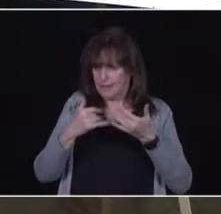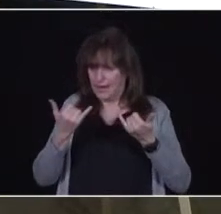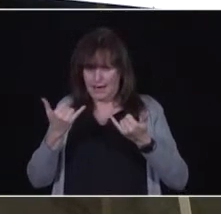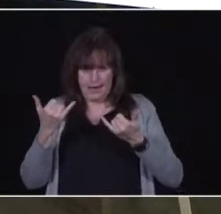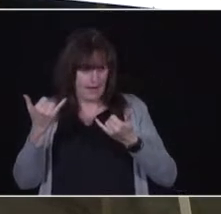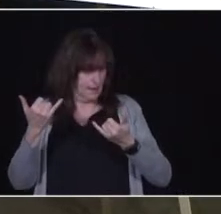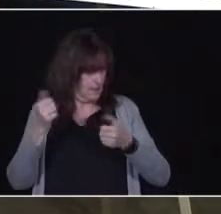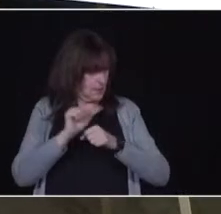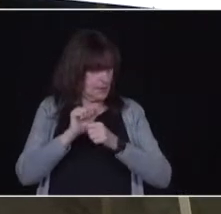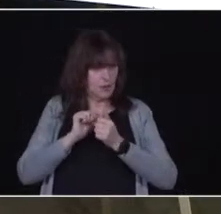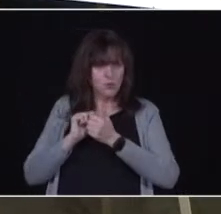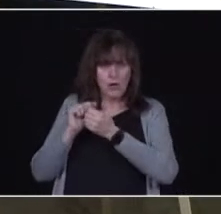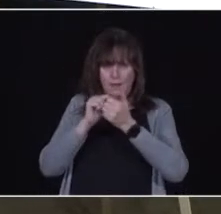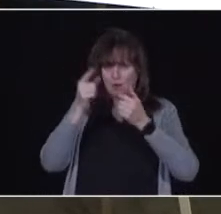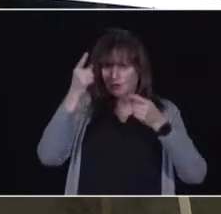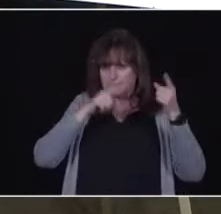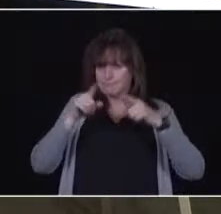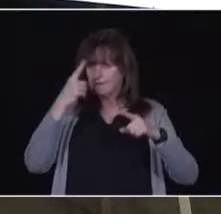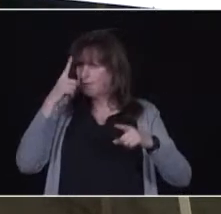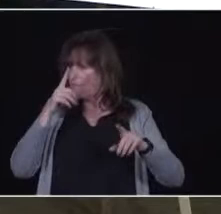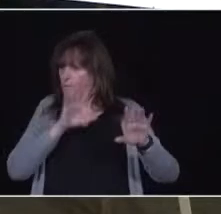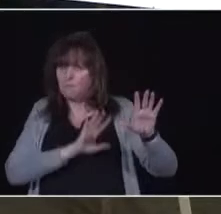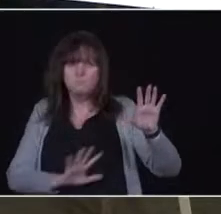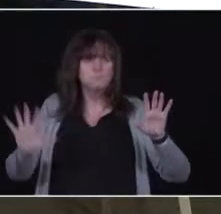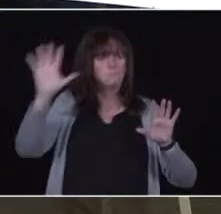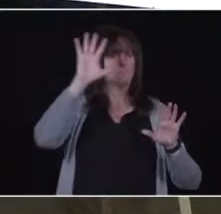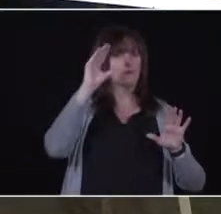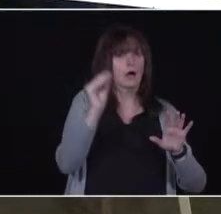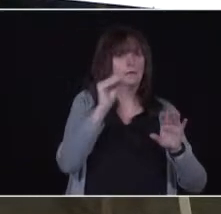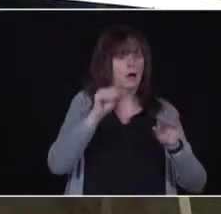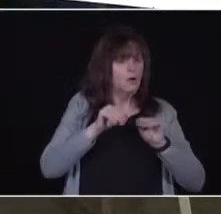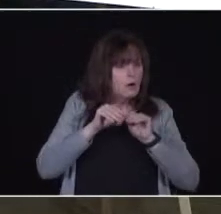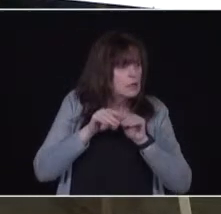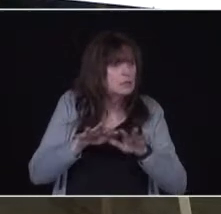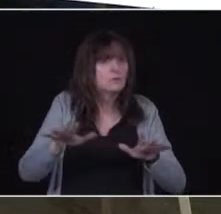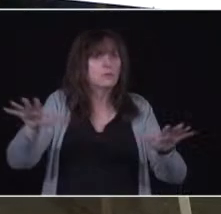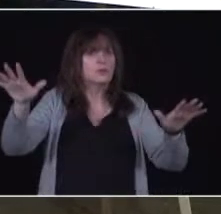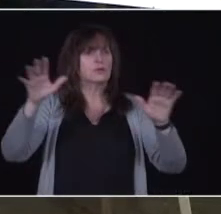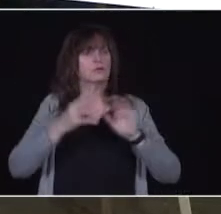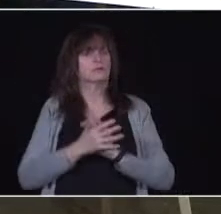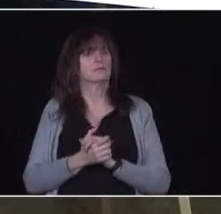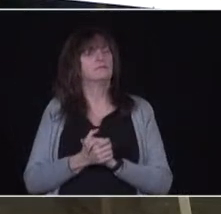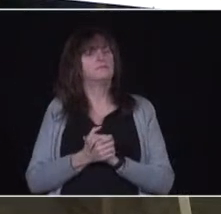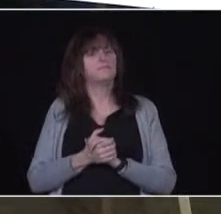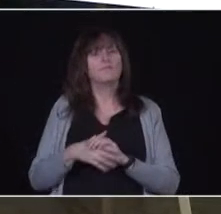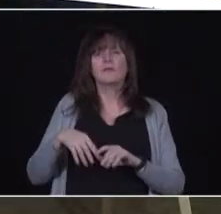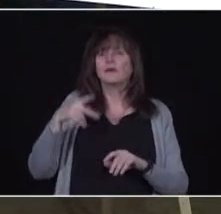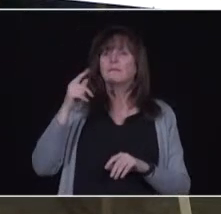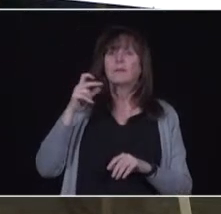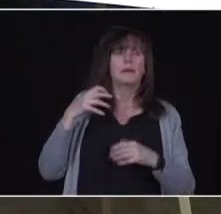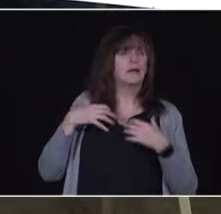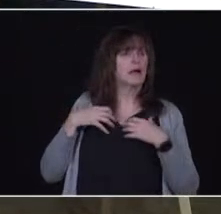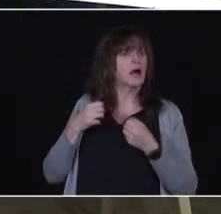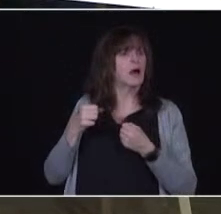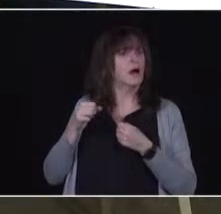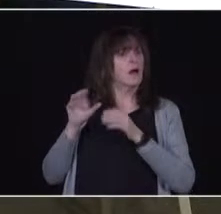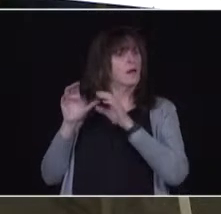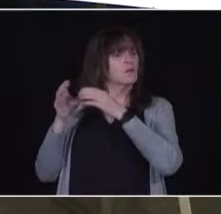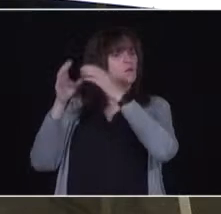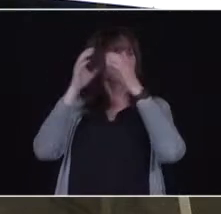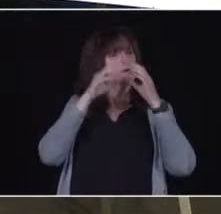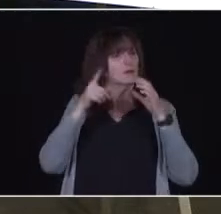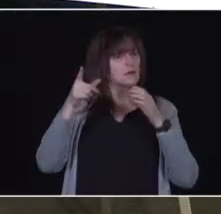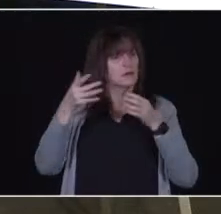across Ontario. The public health units were selected as the vehicle to do that collaboration and coordination because they bring some enormous strengths.